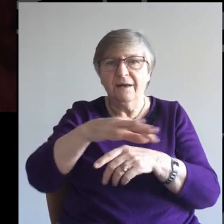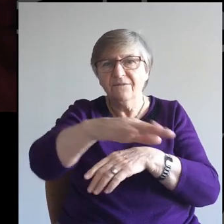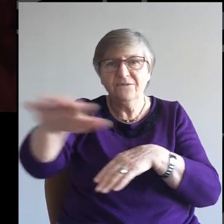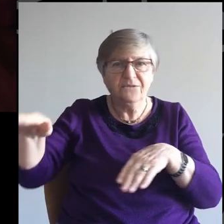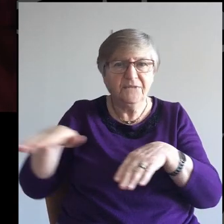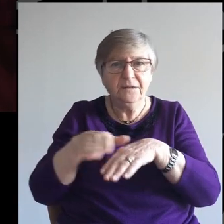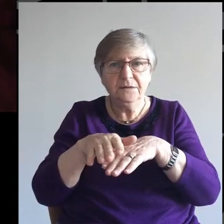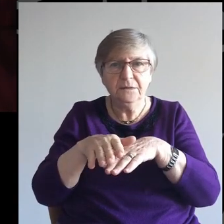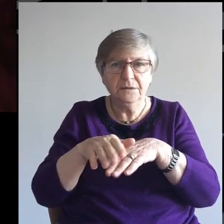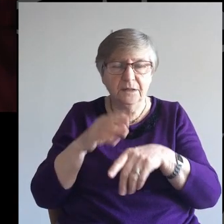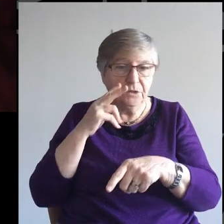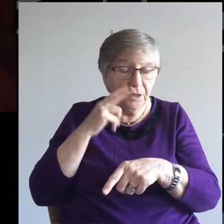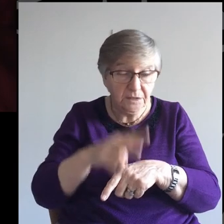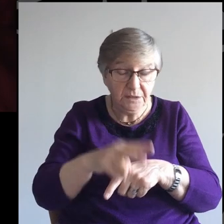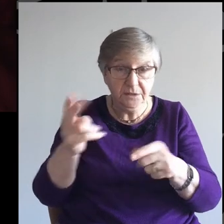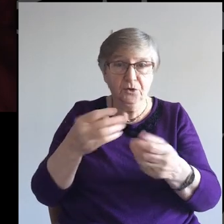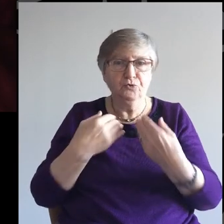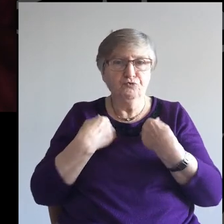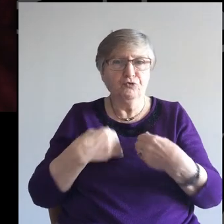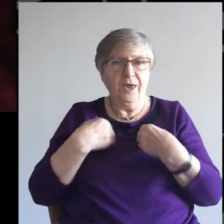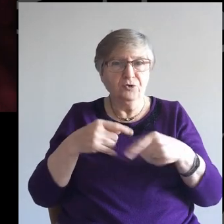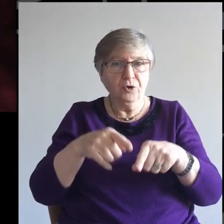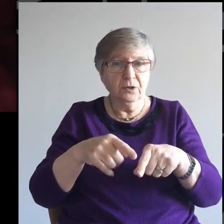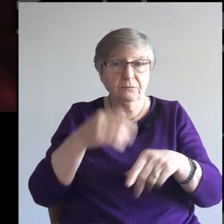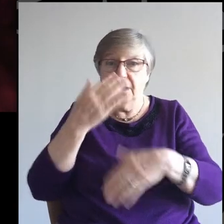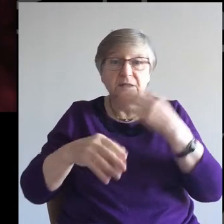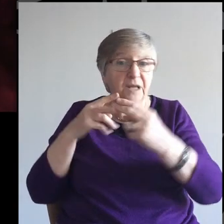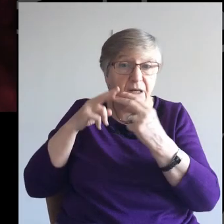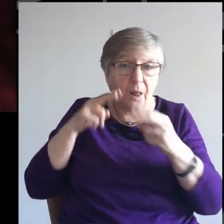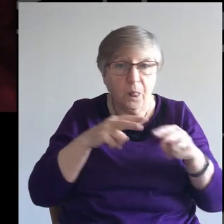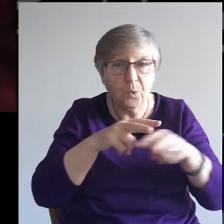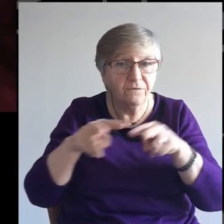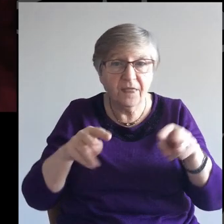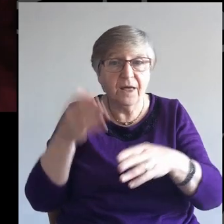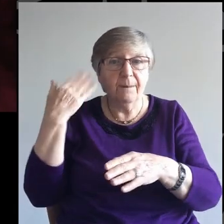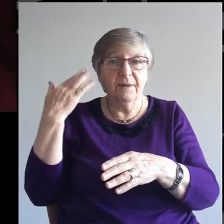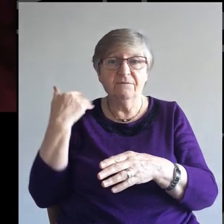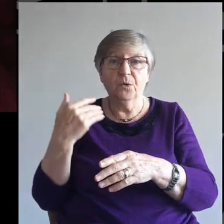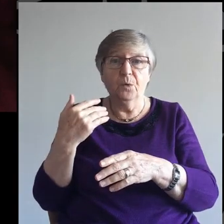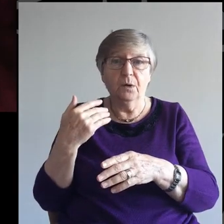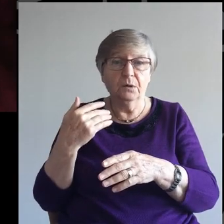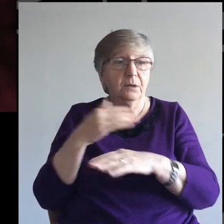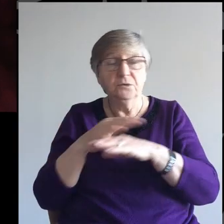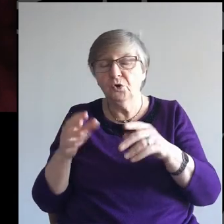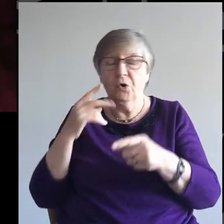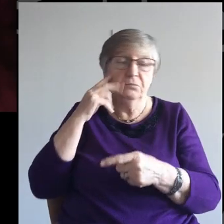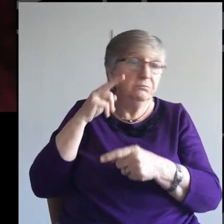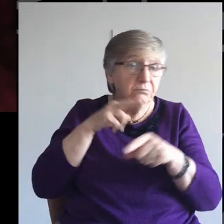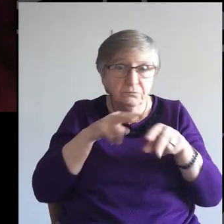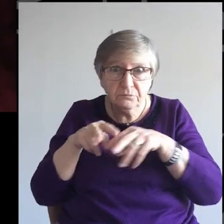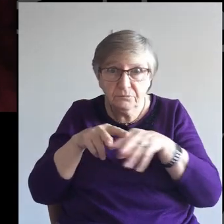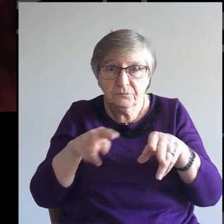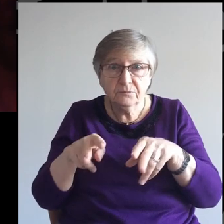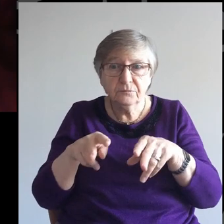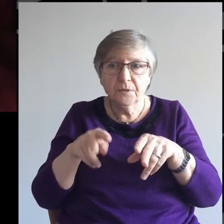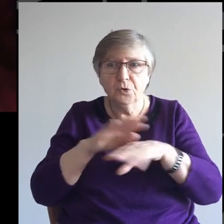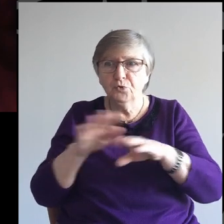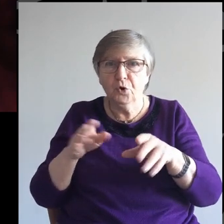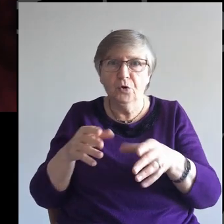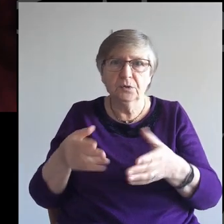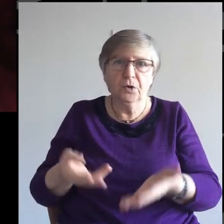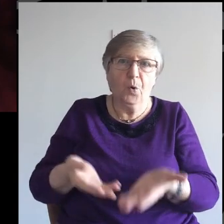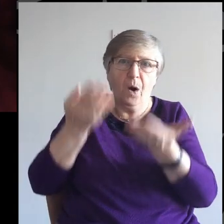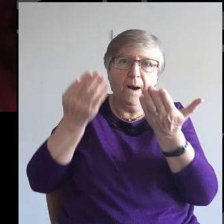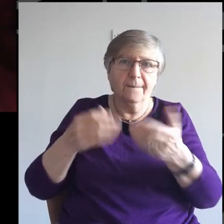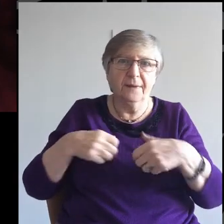stumbles upon some treasure. He hadn't been looking for it. He didn't know it was there. He hadn't been seeking it. It's not as if he got out of